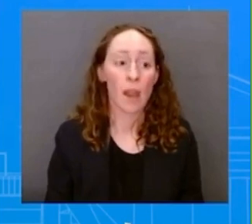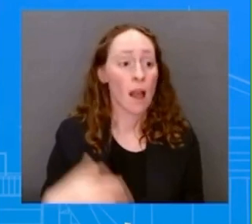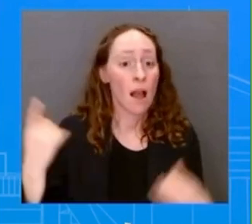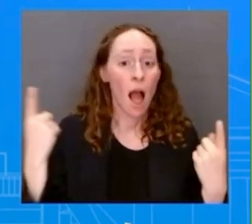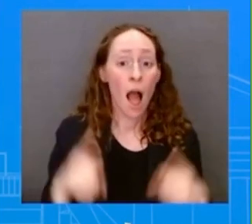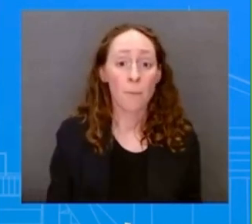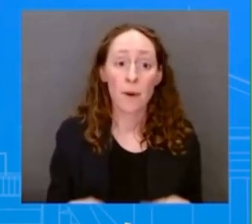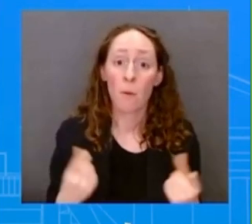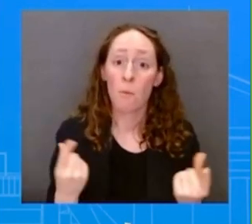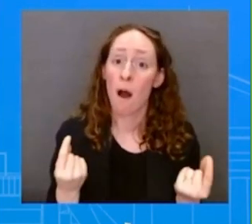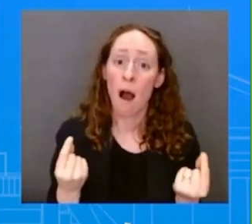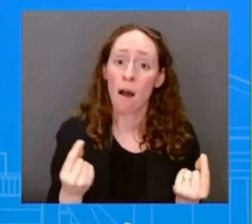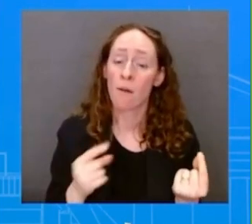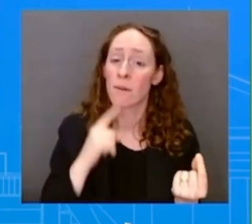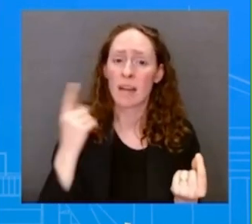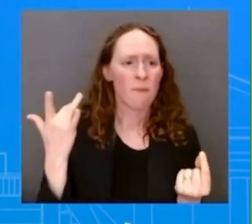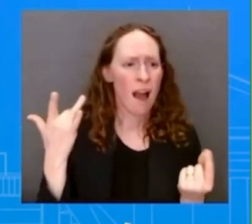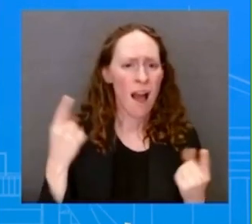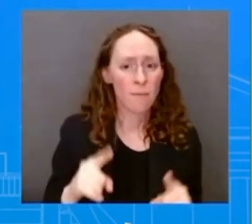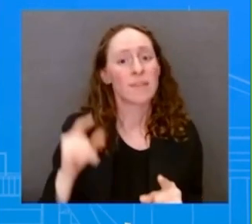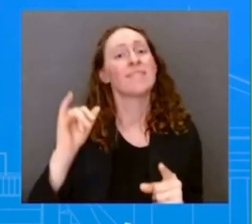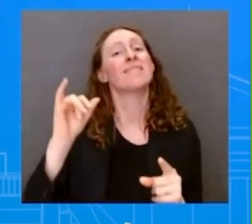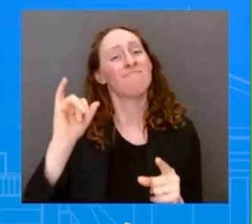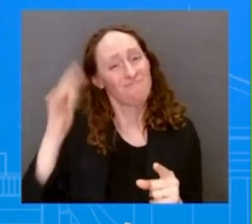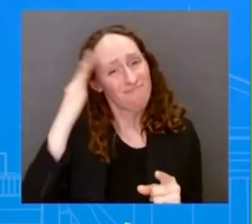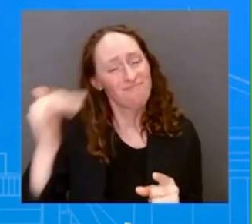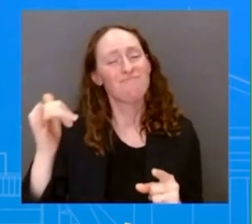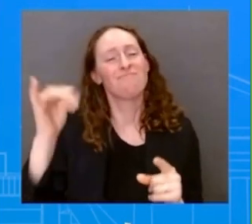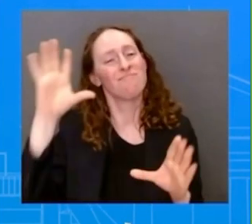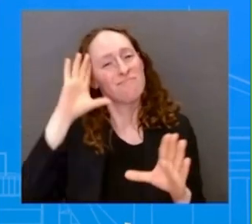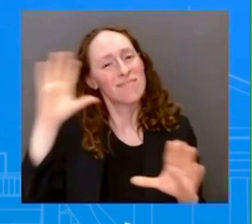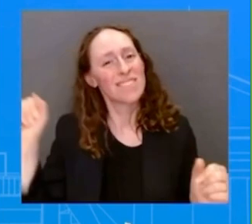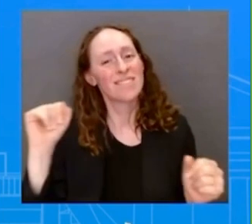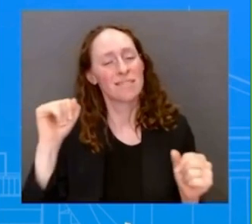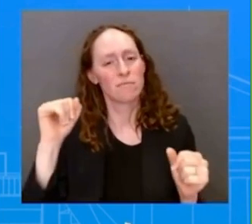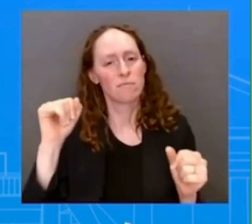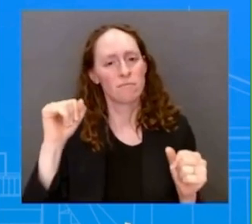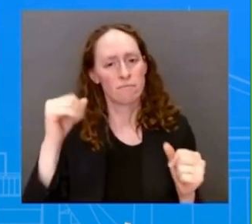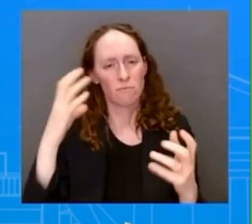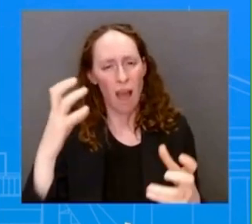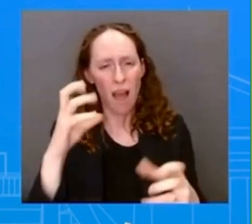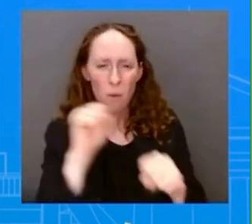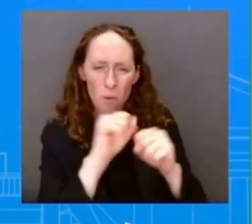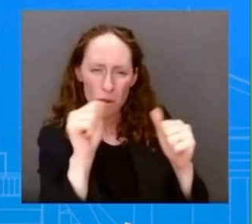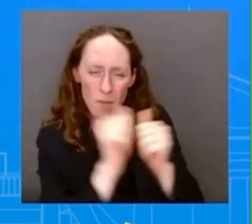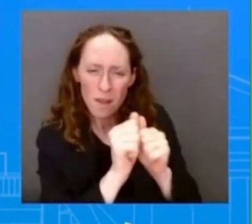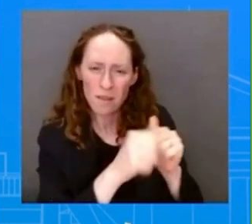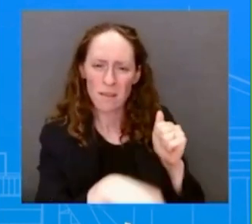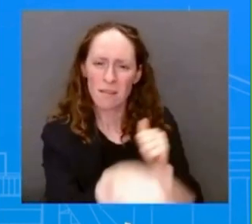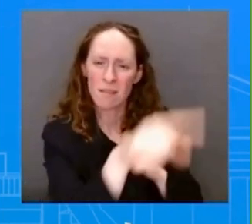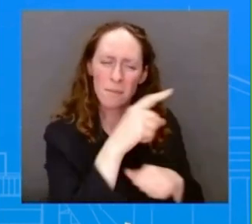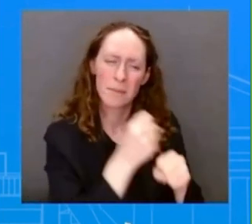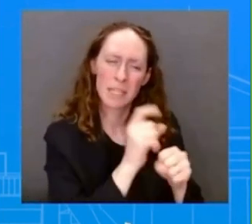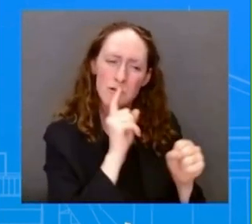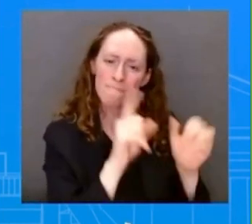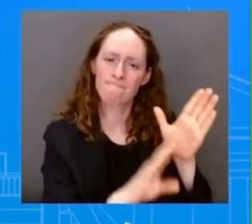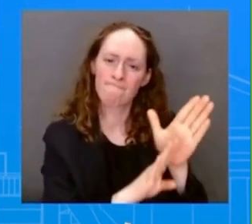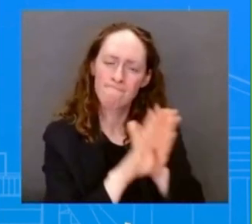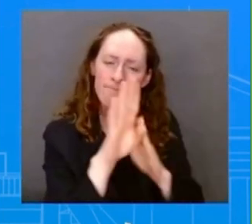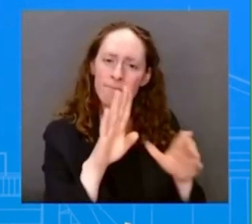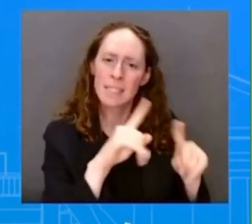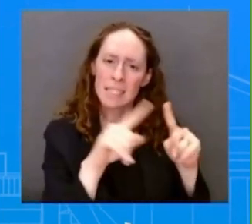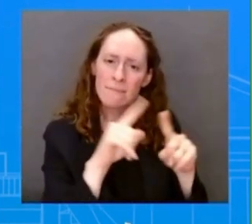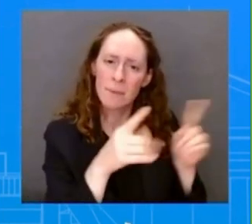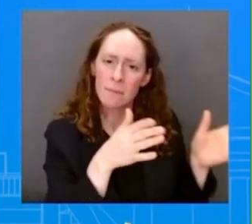on trying to open up more legal pathways for people to come into the United States and to do it in a way that's safe and secure.